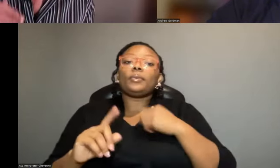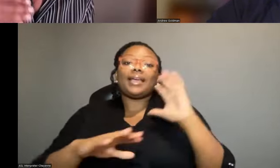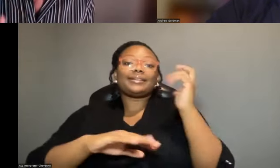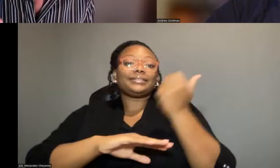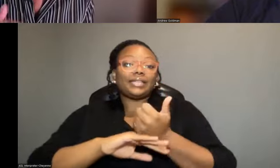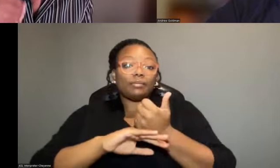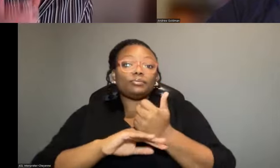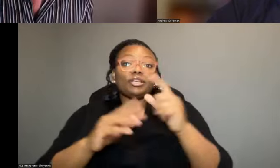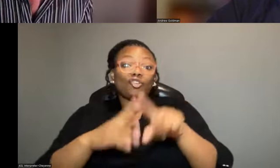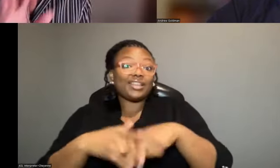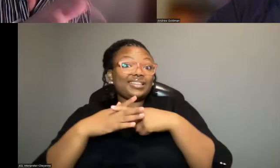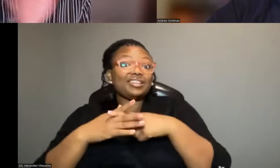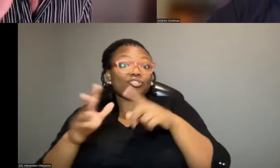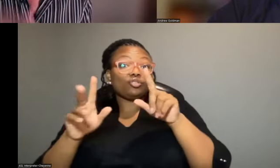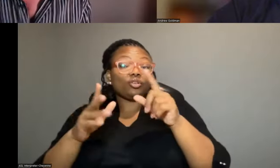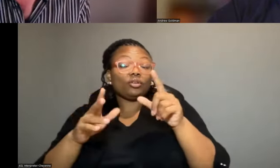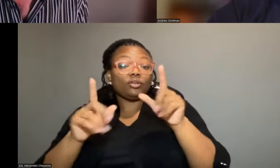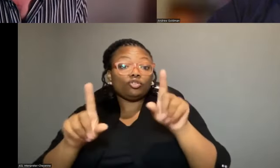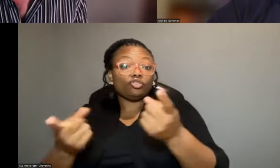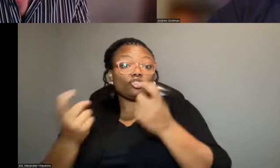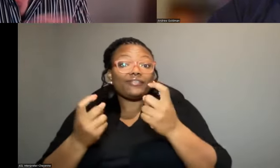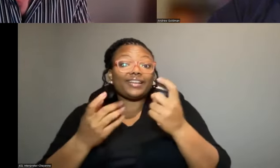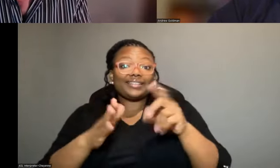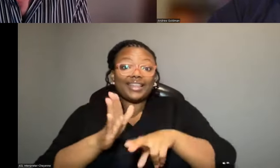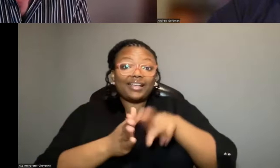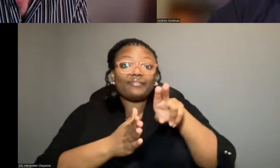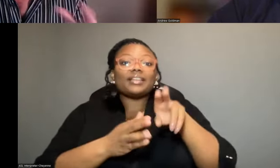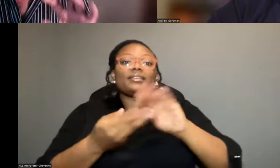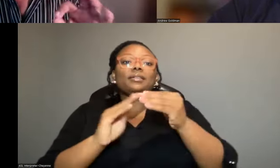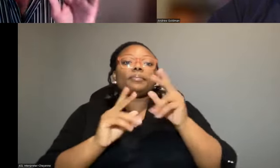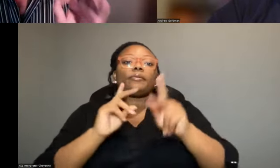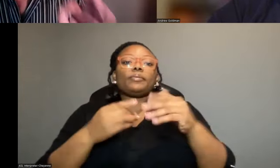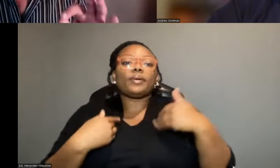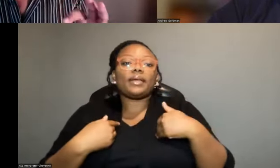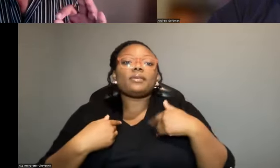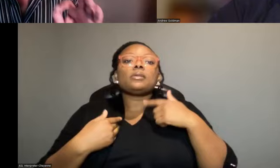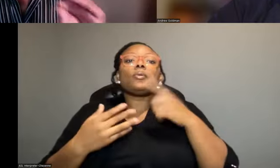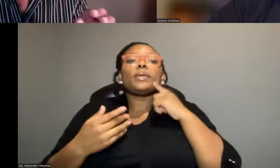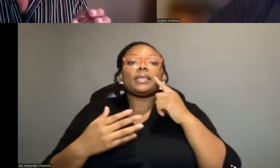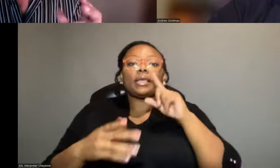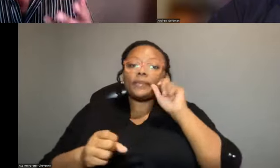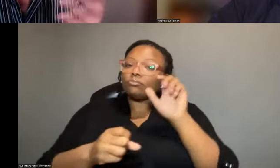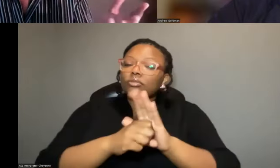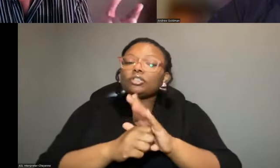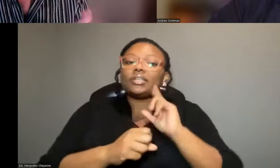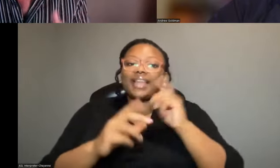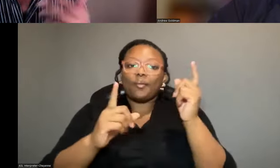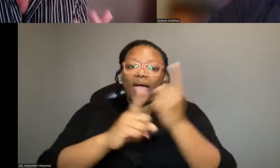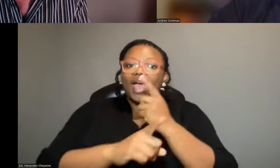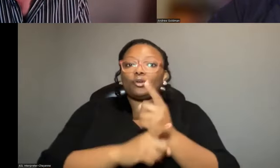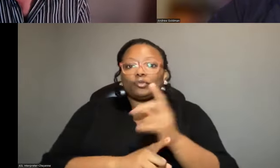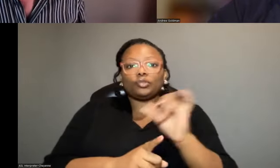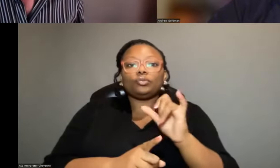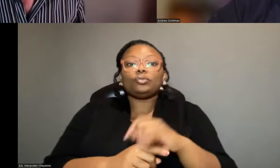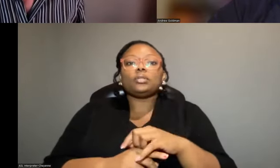based on initial surveys and excavations over the last decade, the numbers of individuals that we have. So we can be quite certain in our accuracy, and as I say, to